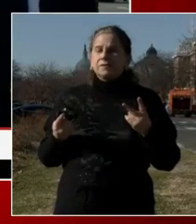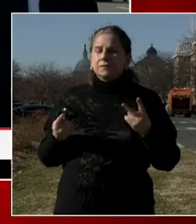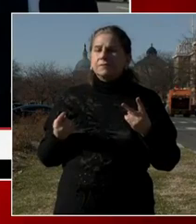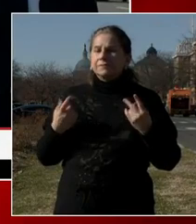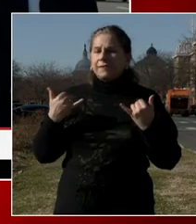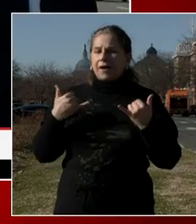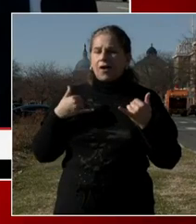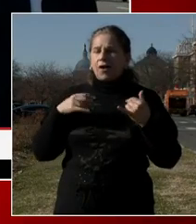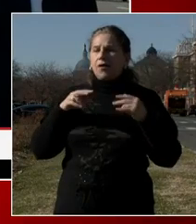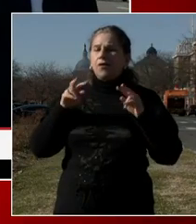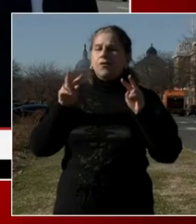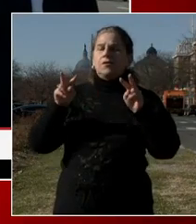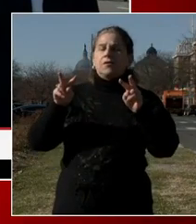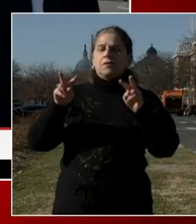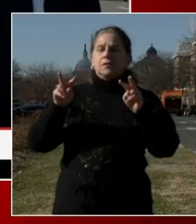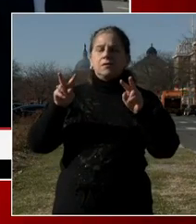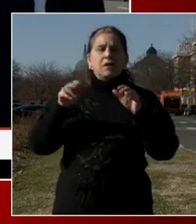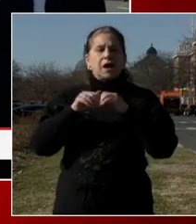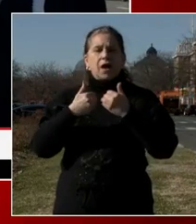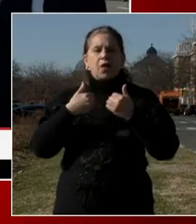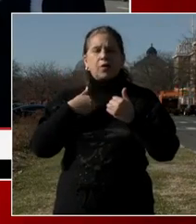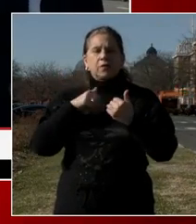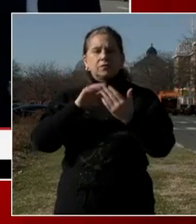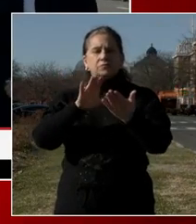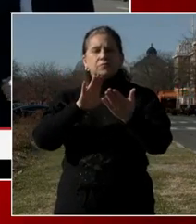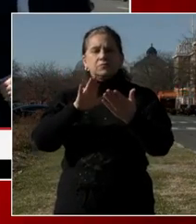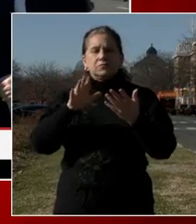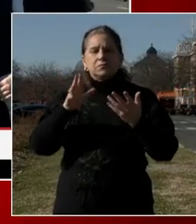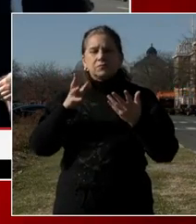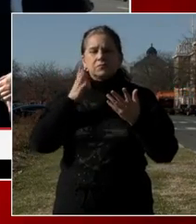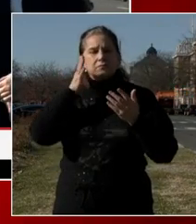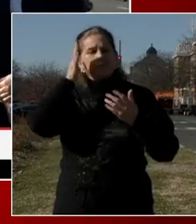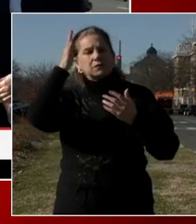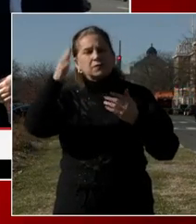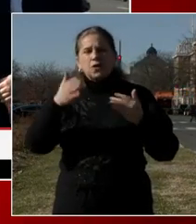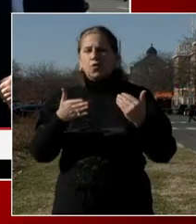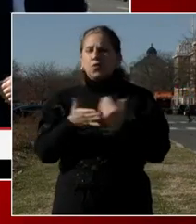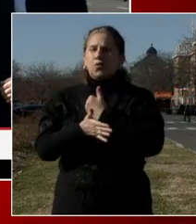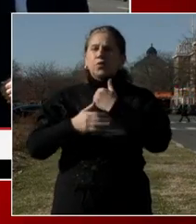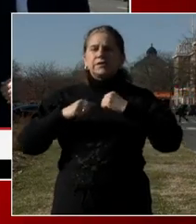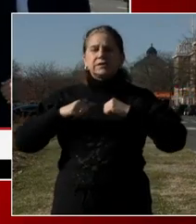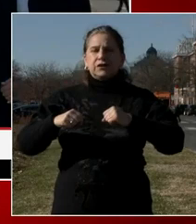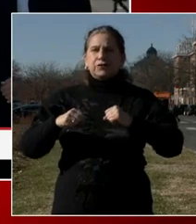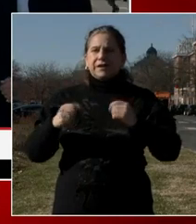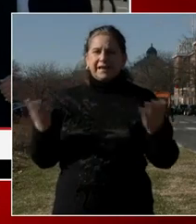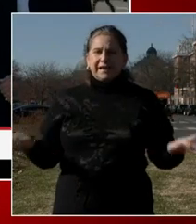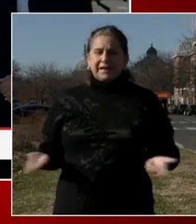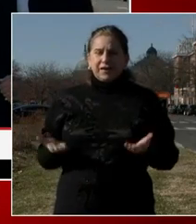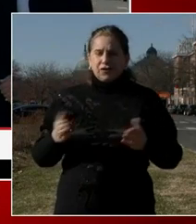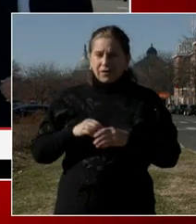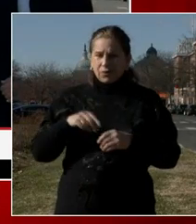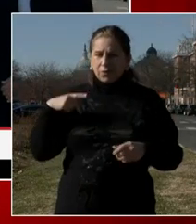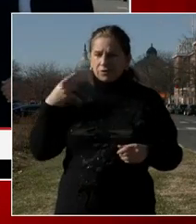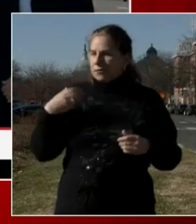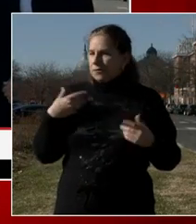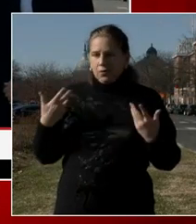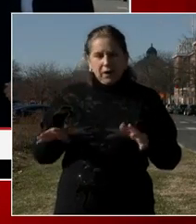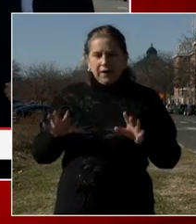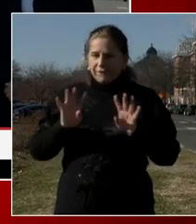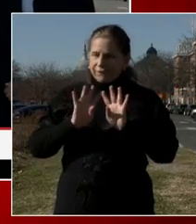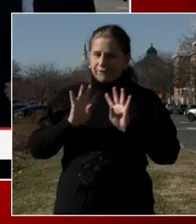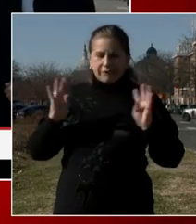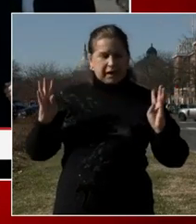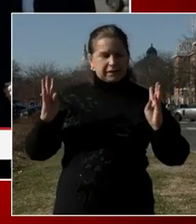a new security posture in the district. Obviously we don't want fences and armed